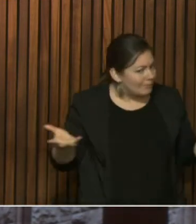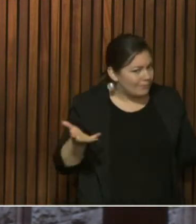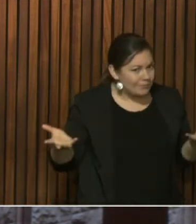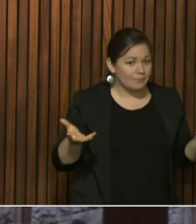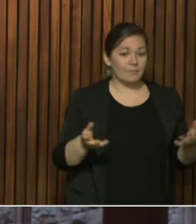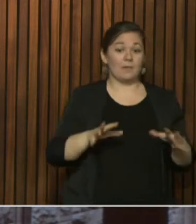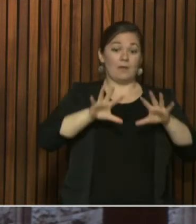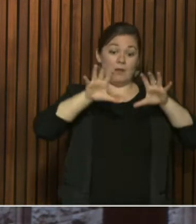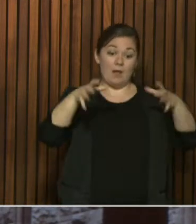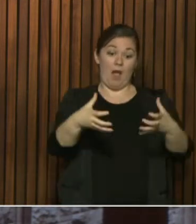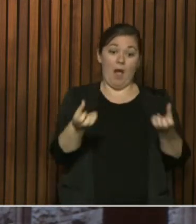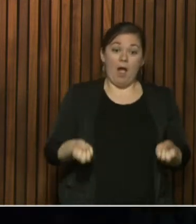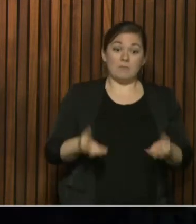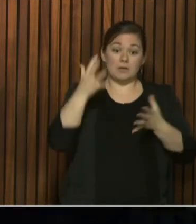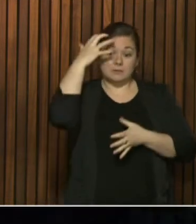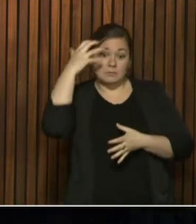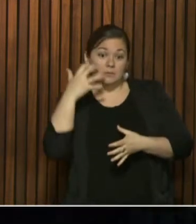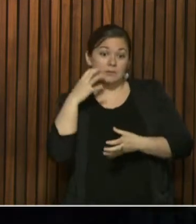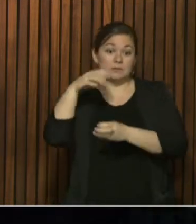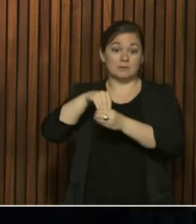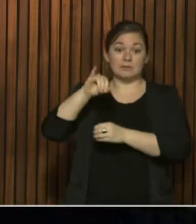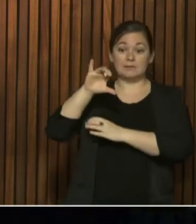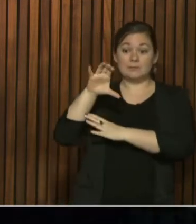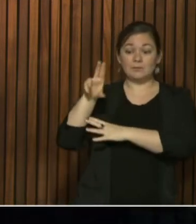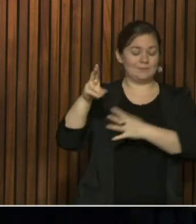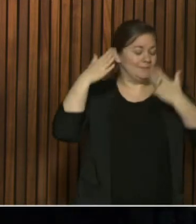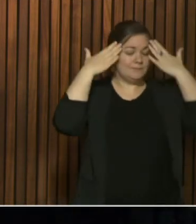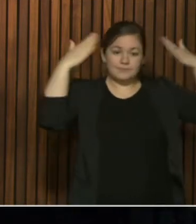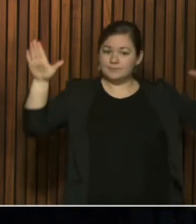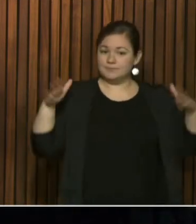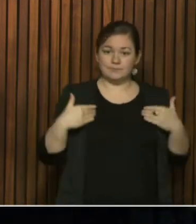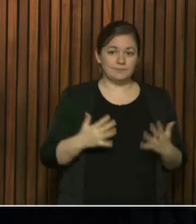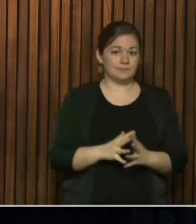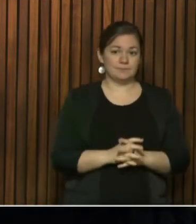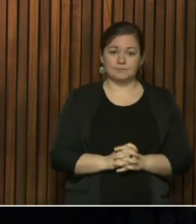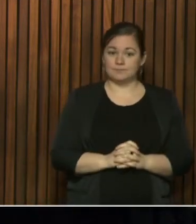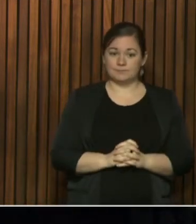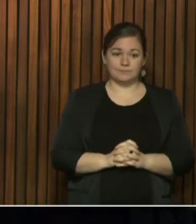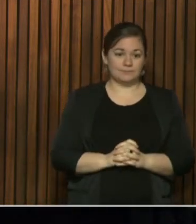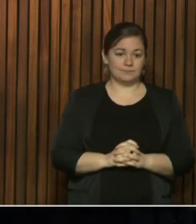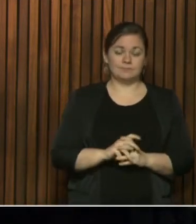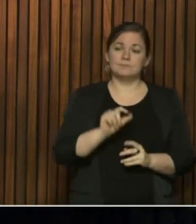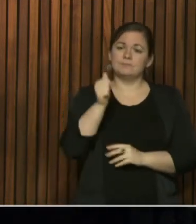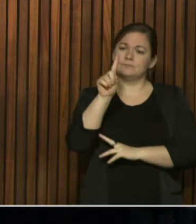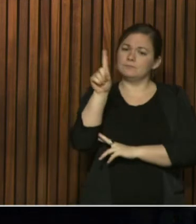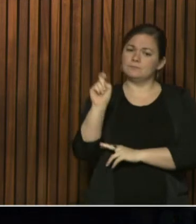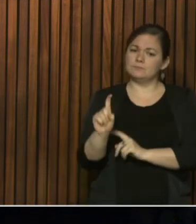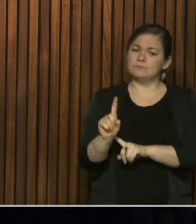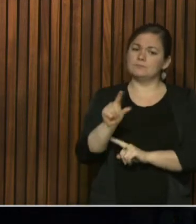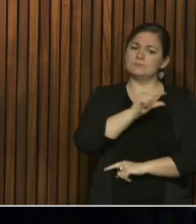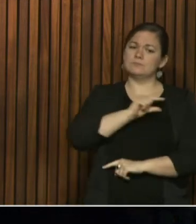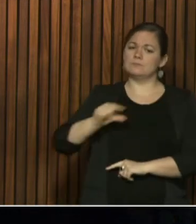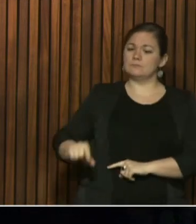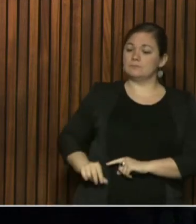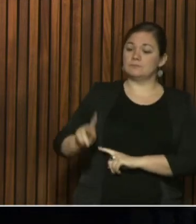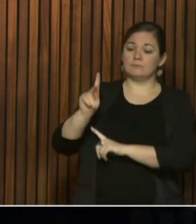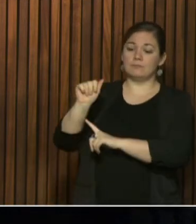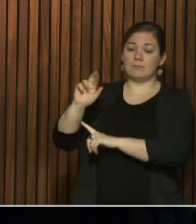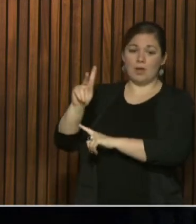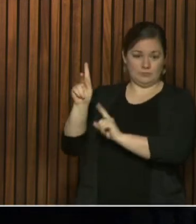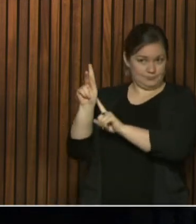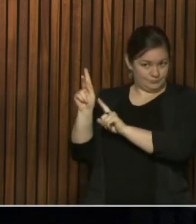Next question. Your next question comes from David Haynes with Queens Park Briefing. Please go ahead.